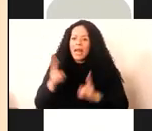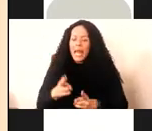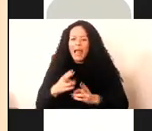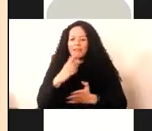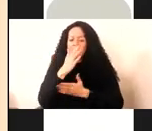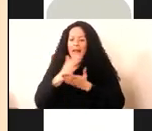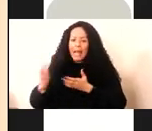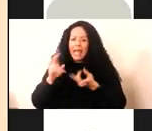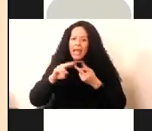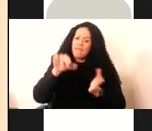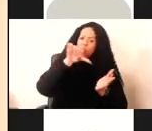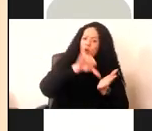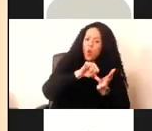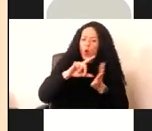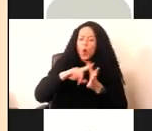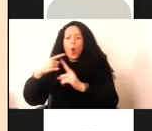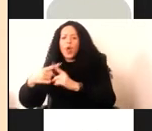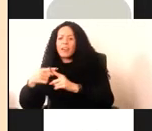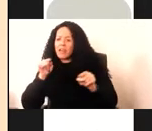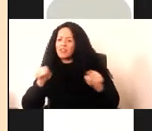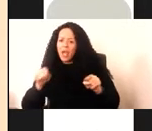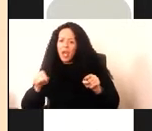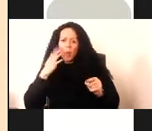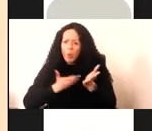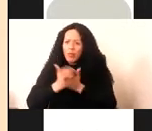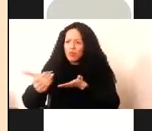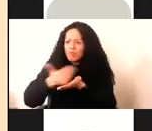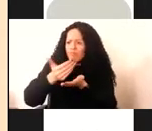during the collecting process.